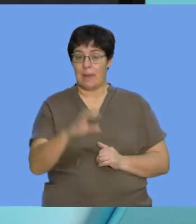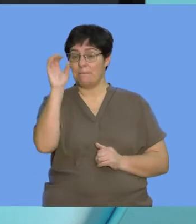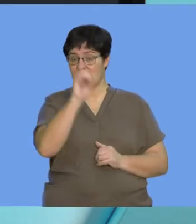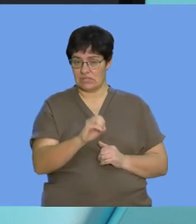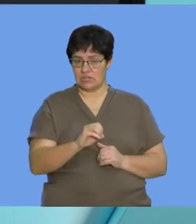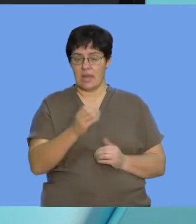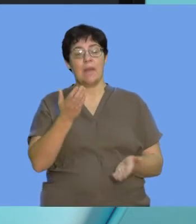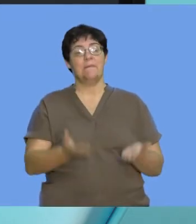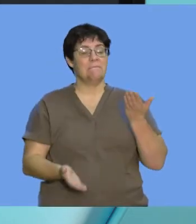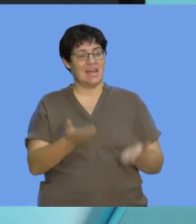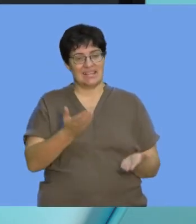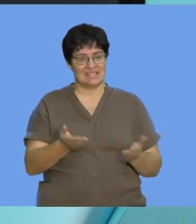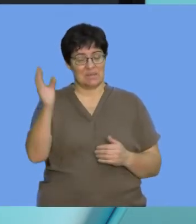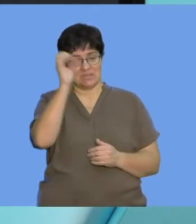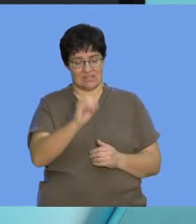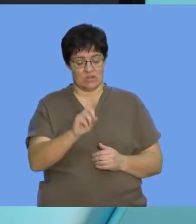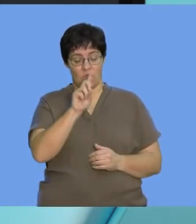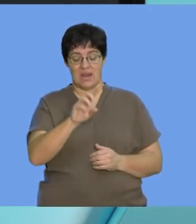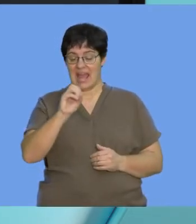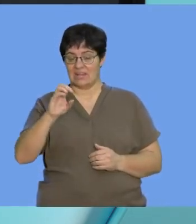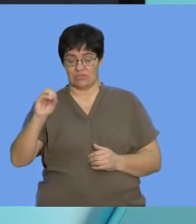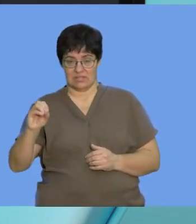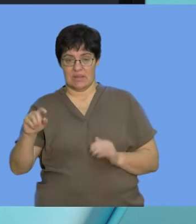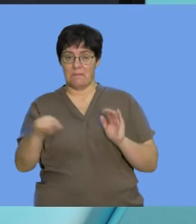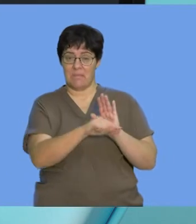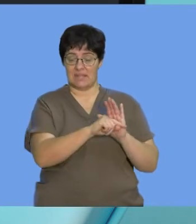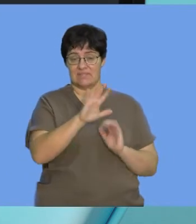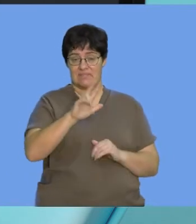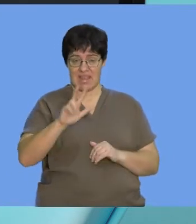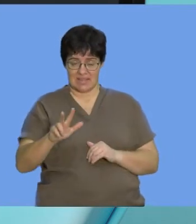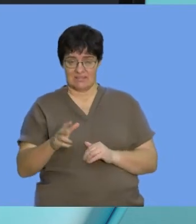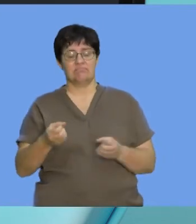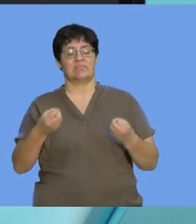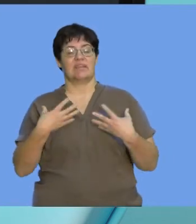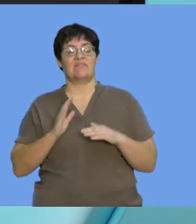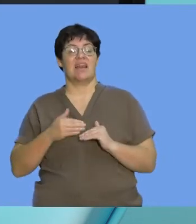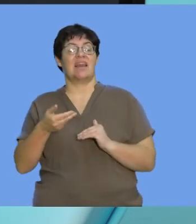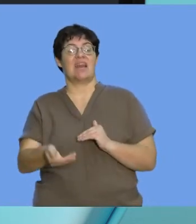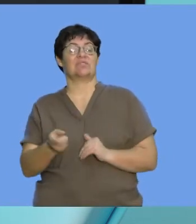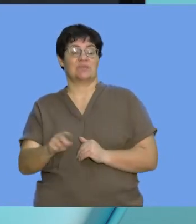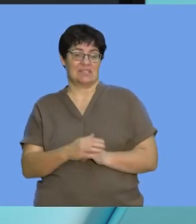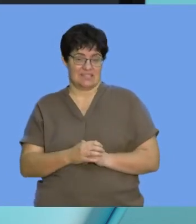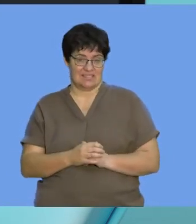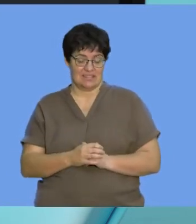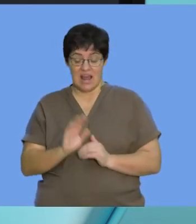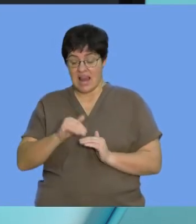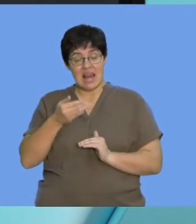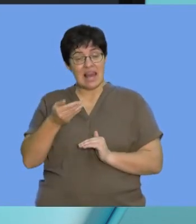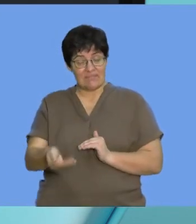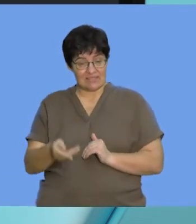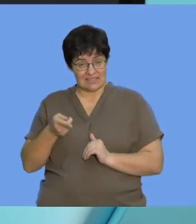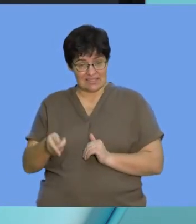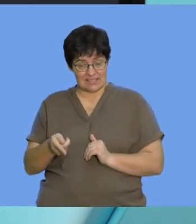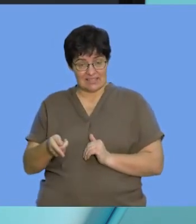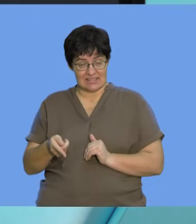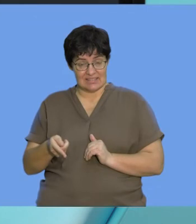it means that the balance of the percentage, so 100 minus 58, should give you what's left over. And so, the left over